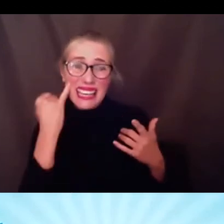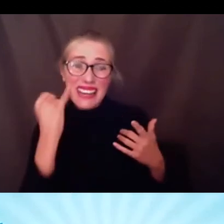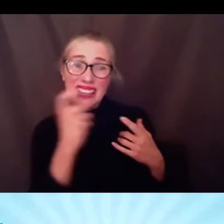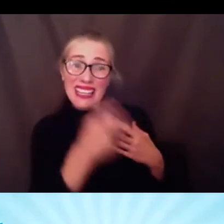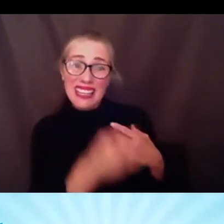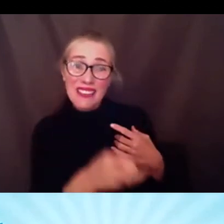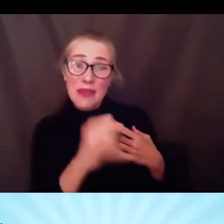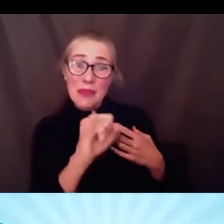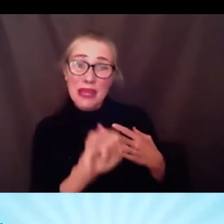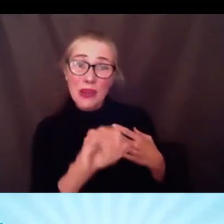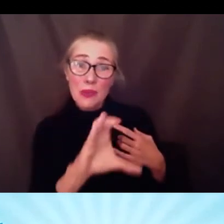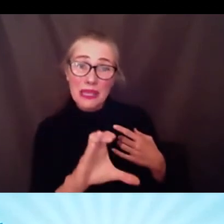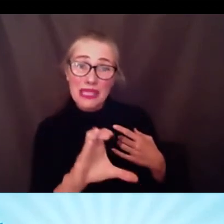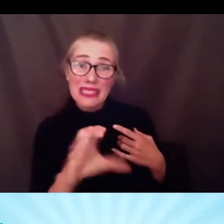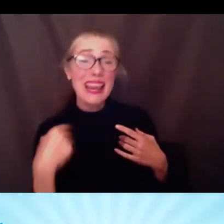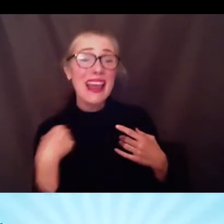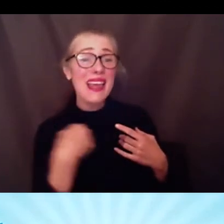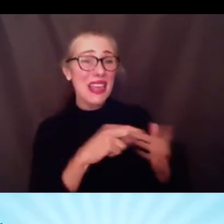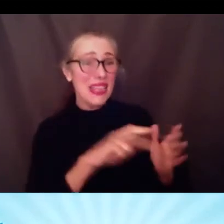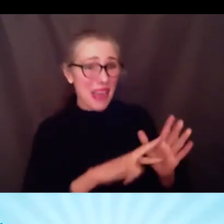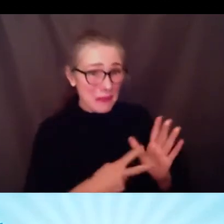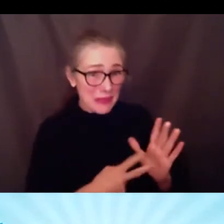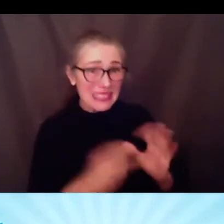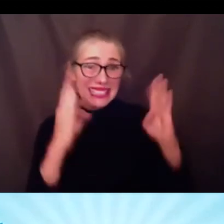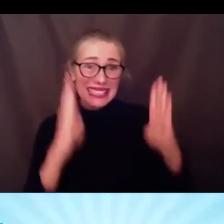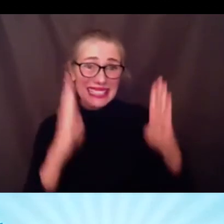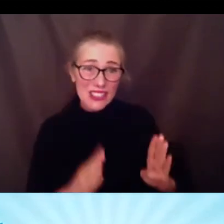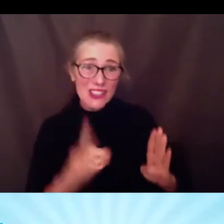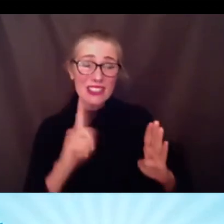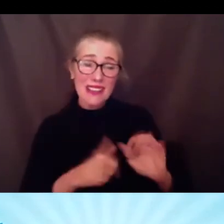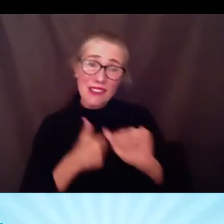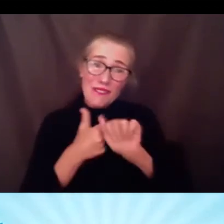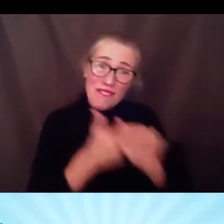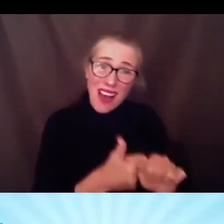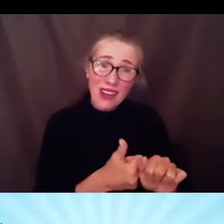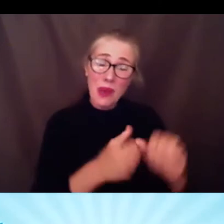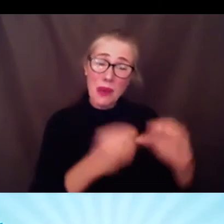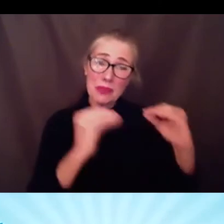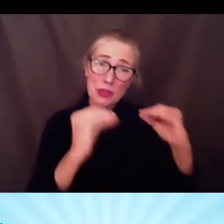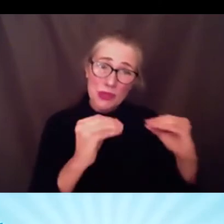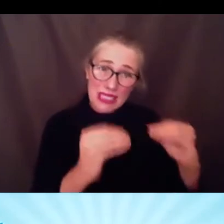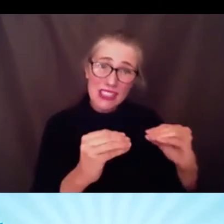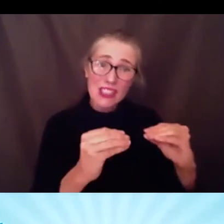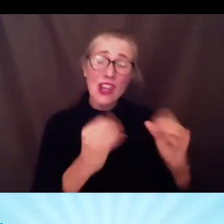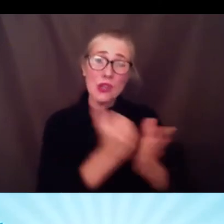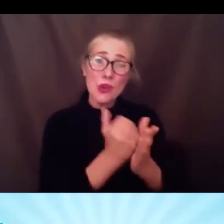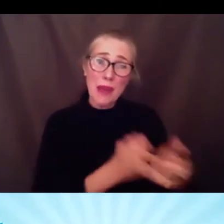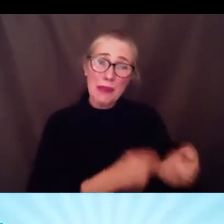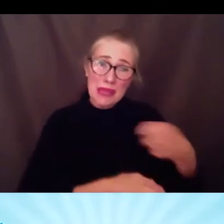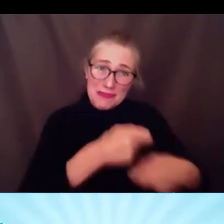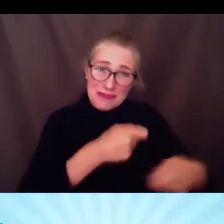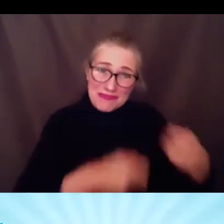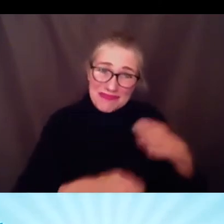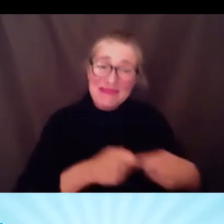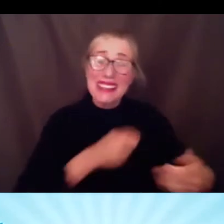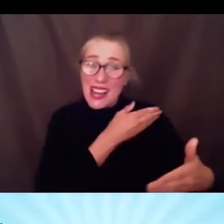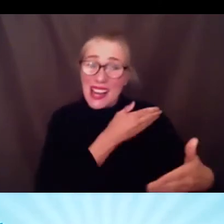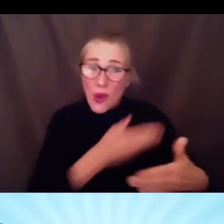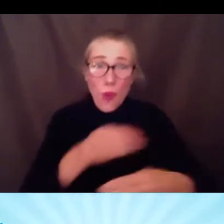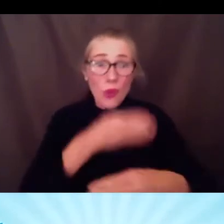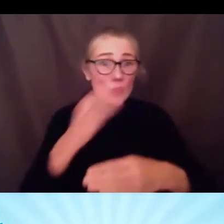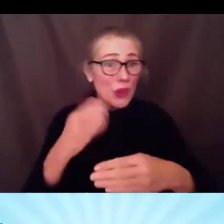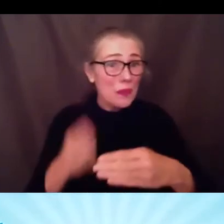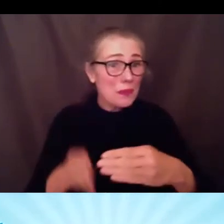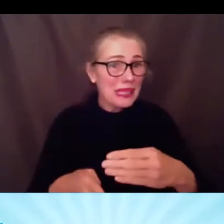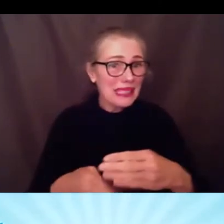that's a concern my question is what's the common interest the common interest is